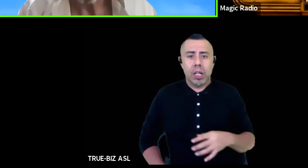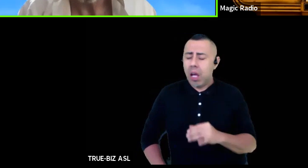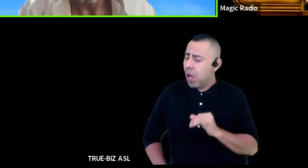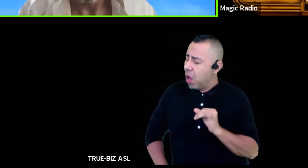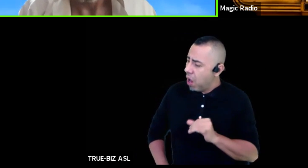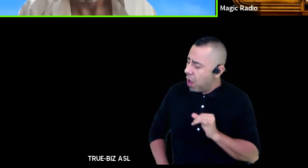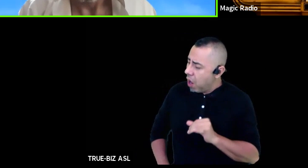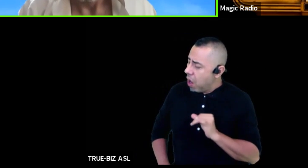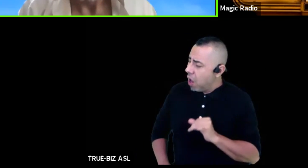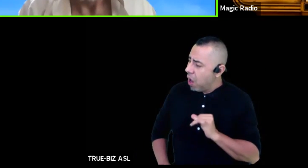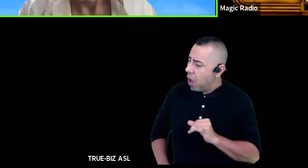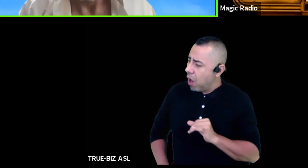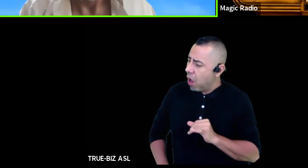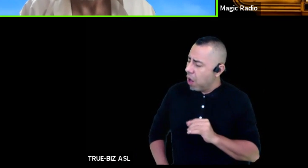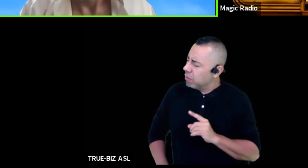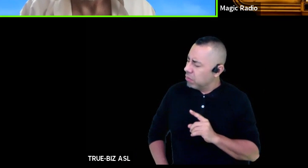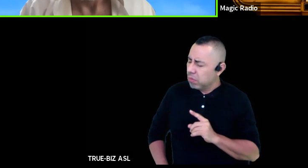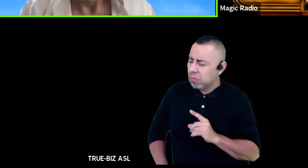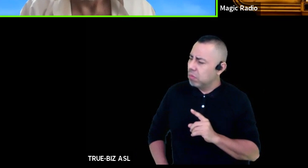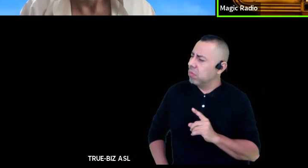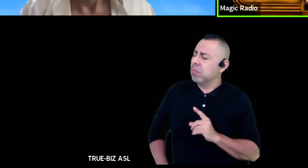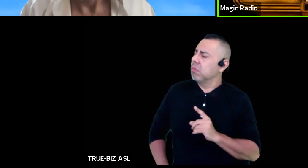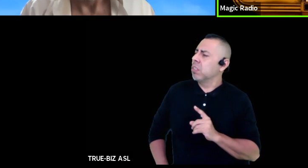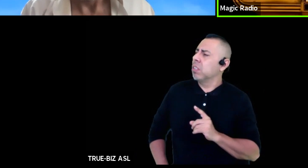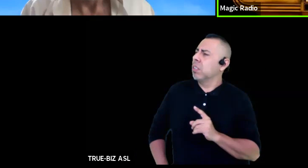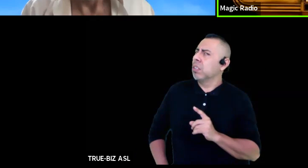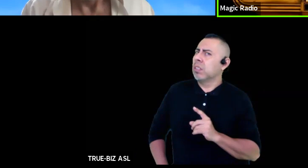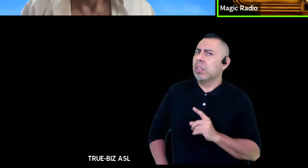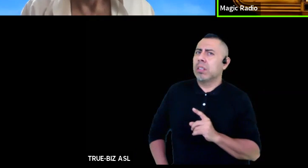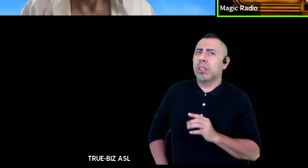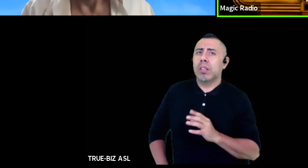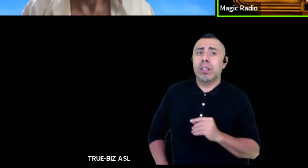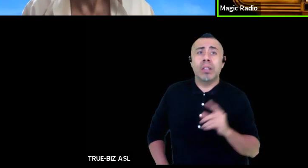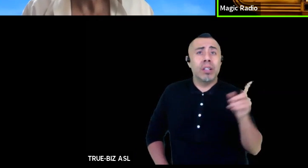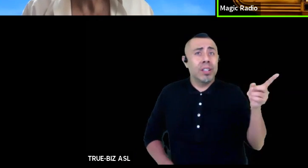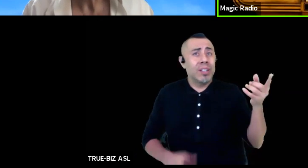wait are you are you still there?